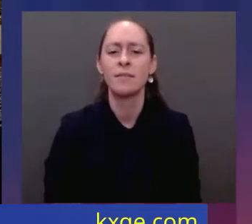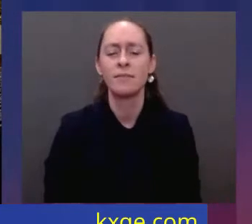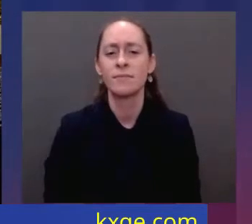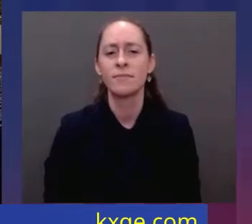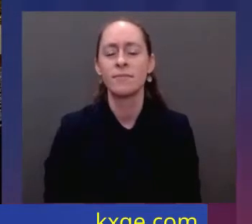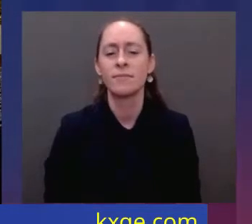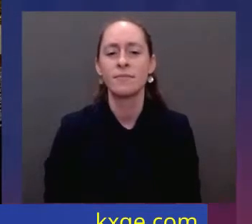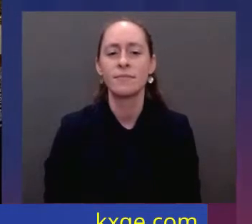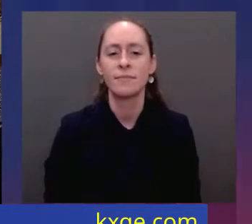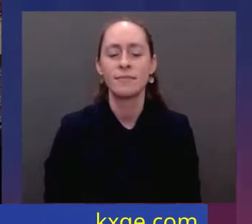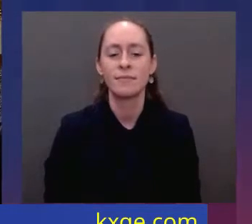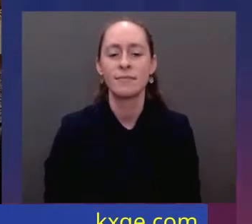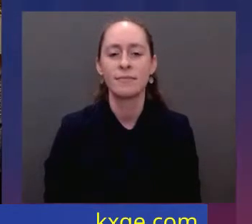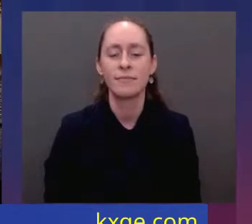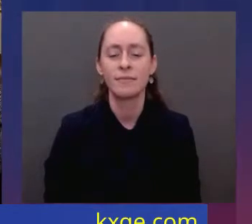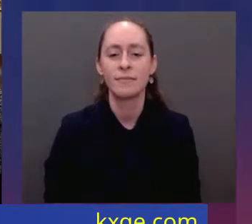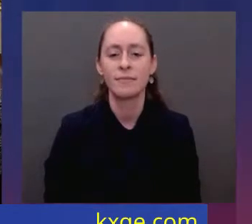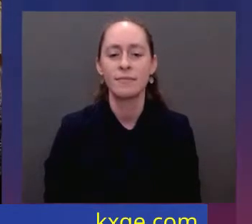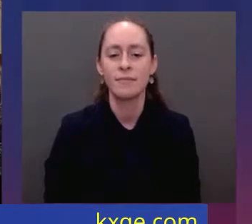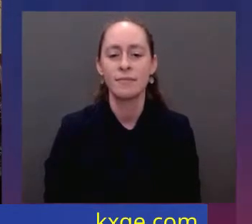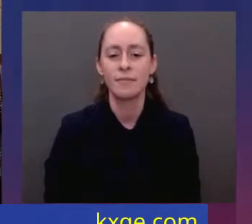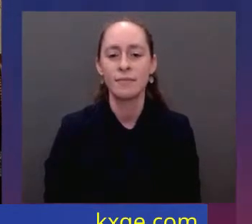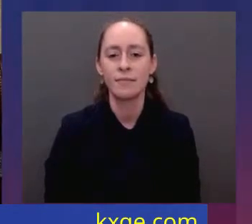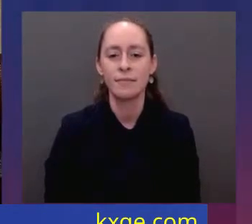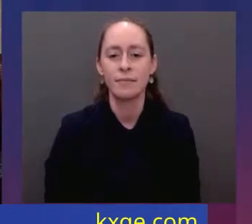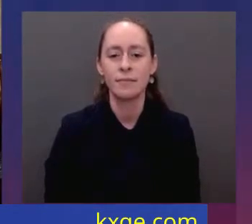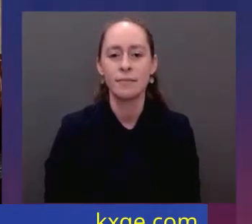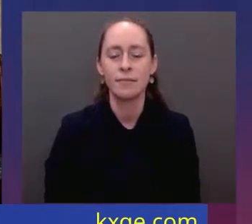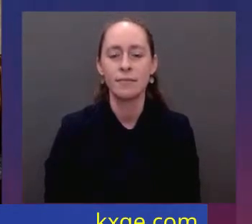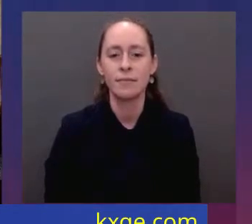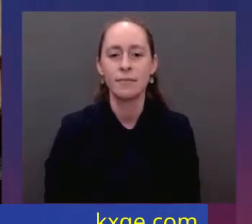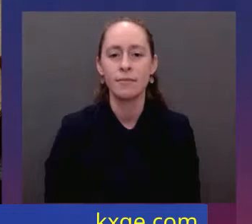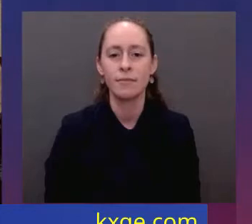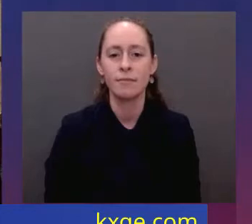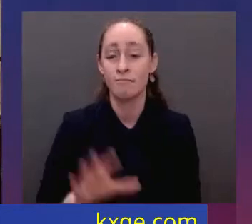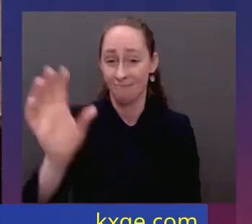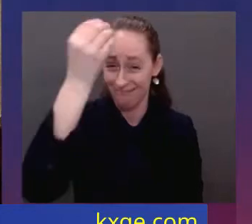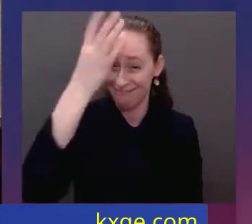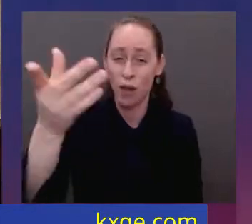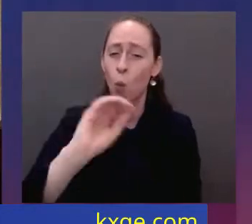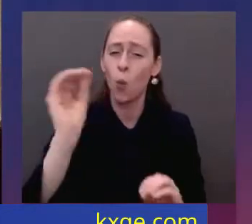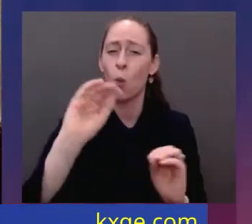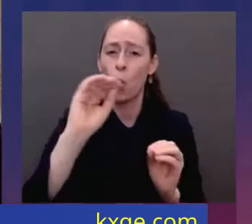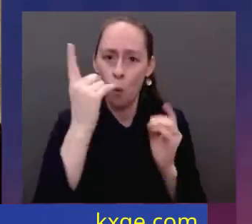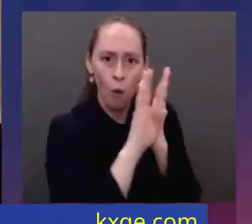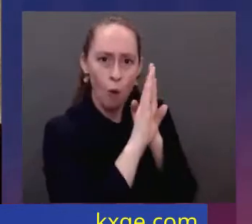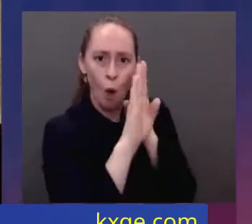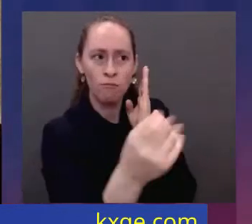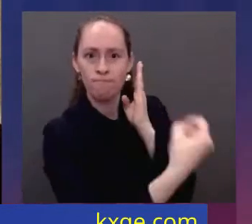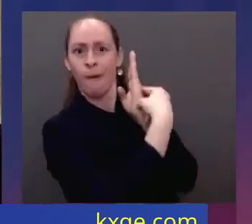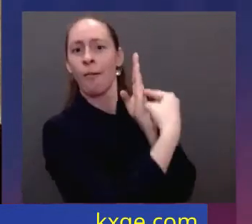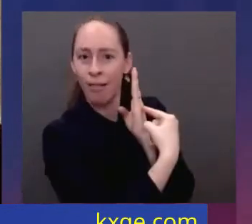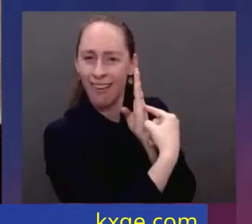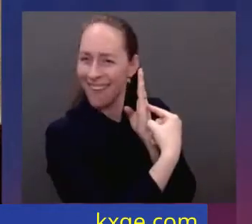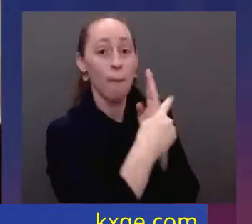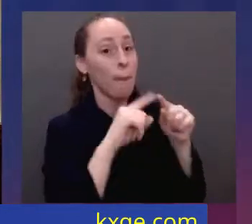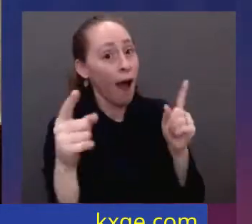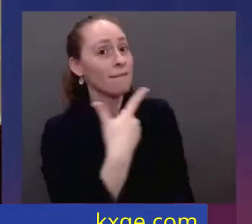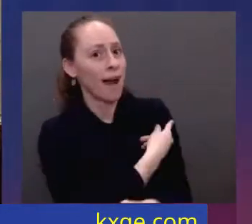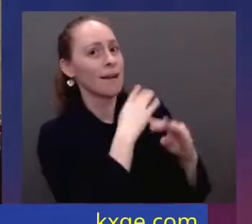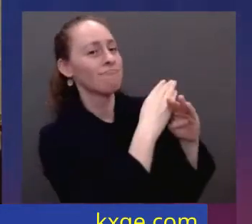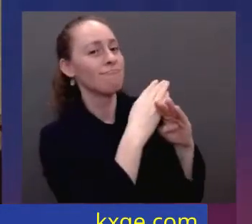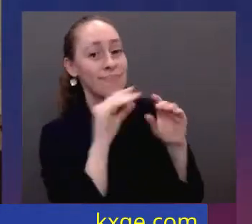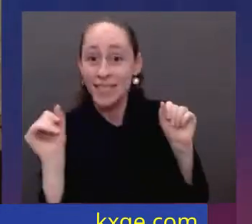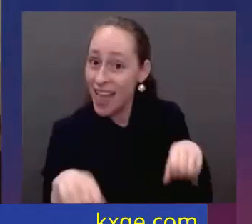vaccine. The vaccine can stop the spread of these diseases. You know, we've lost so much in COVID-19, time with one